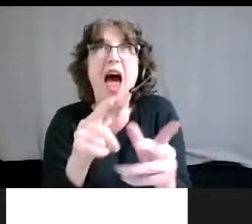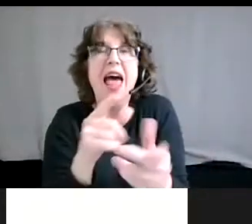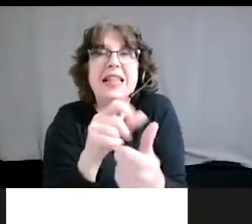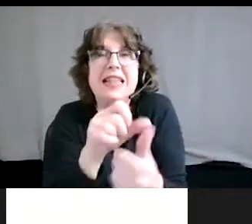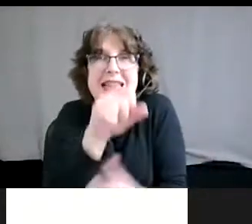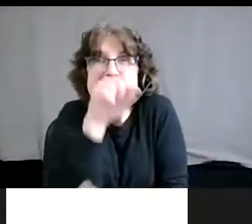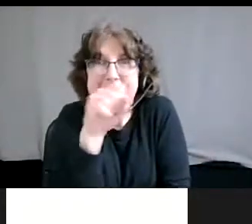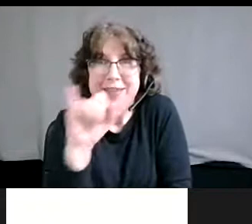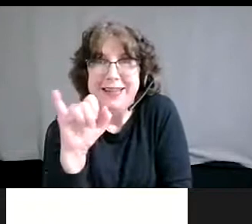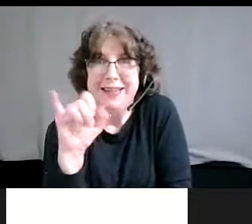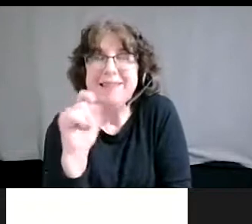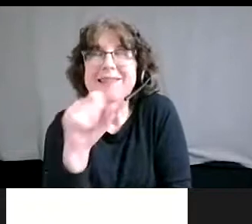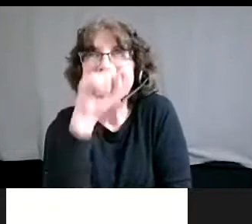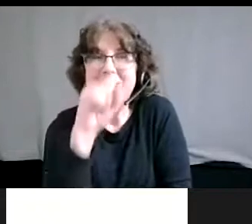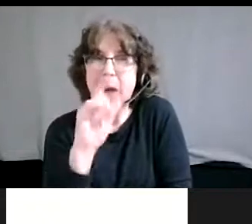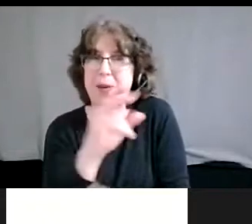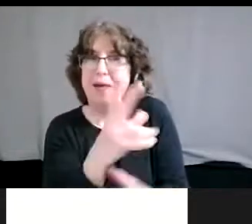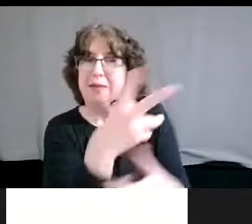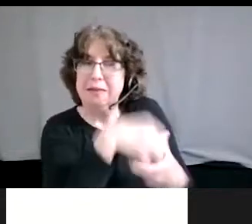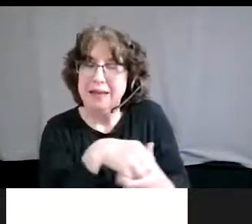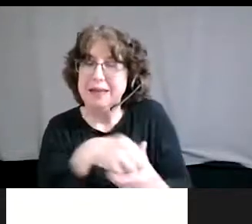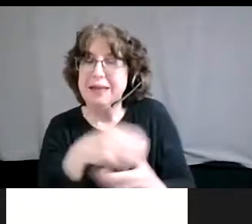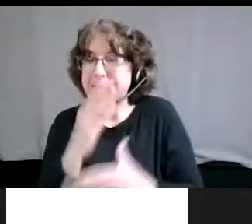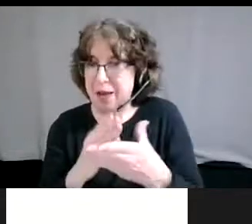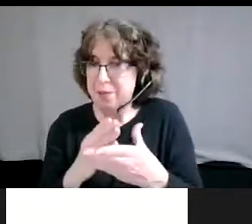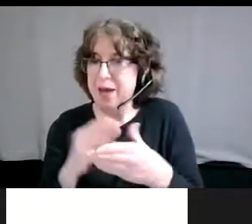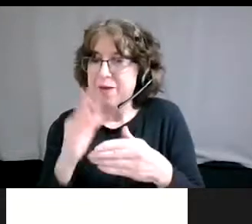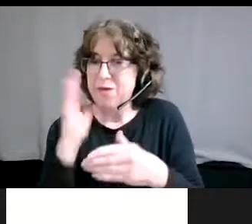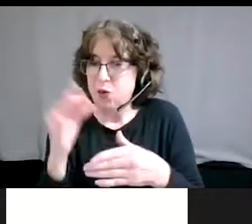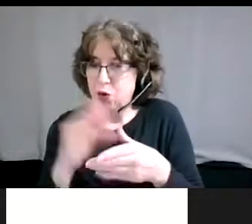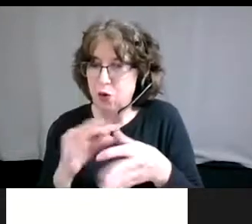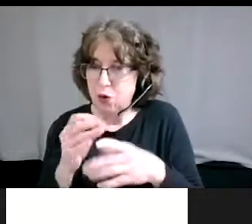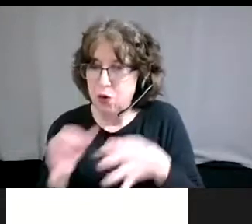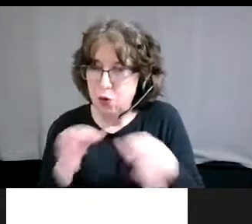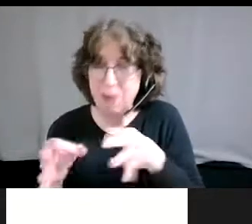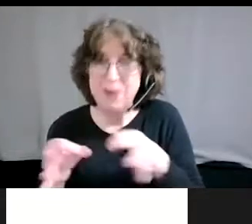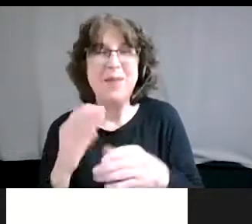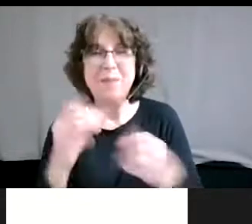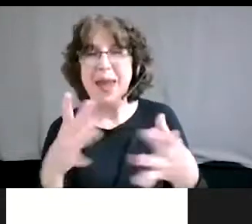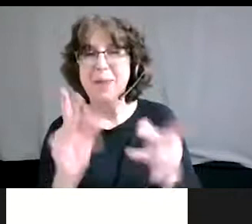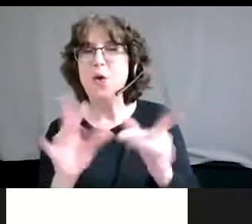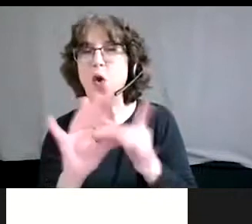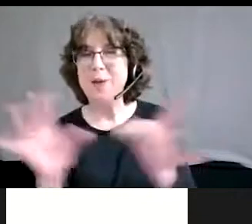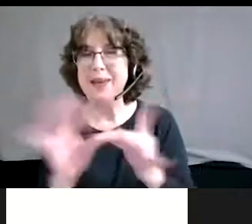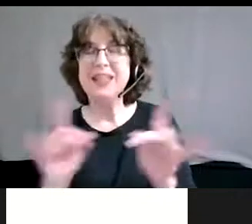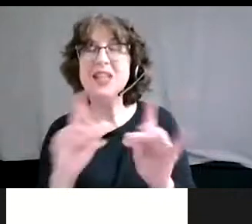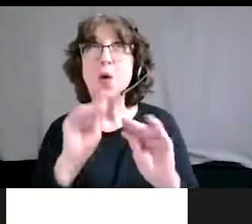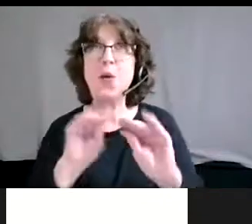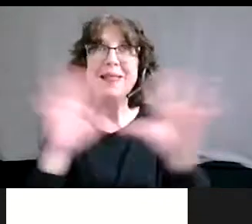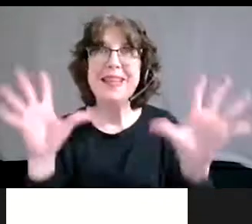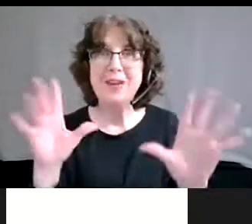in, in future descriptions. Thank you. Several people commented that that was just so clear and it makes so much sense. So thank you so much.